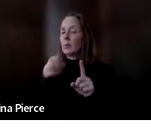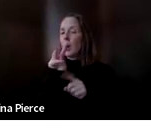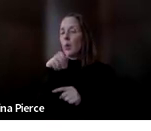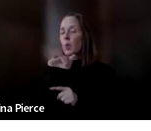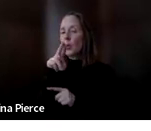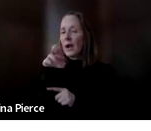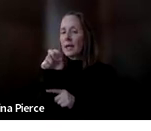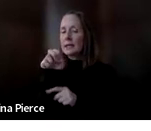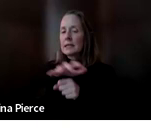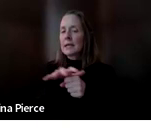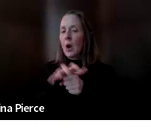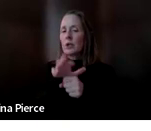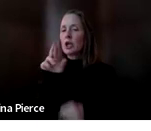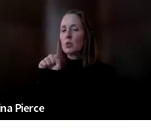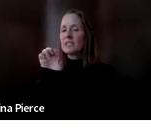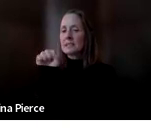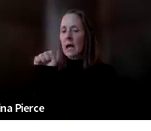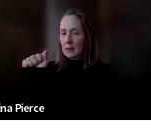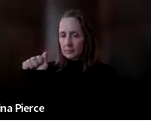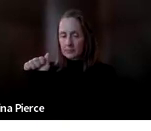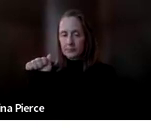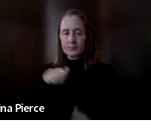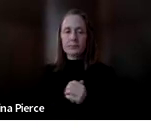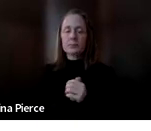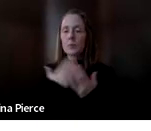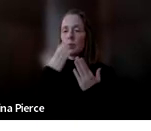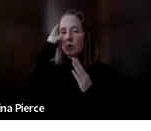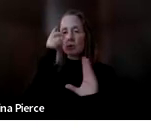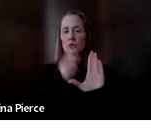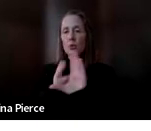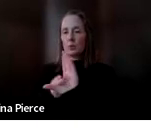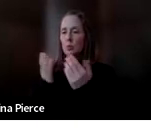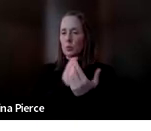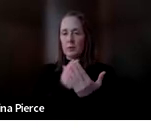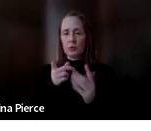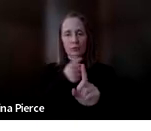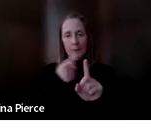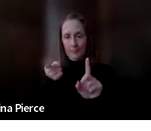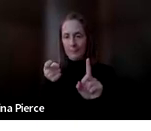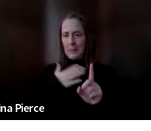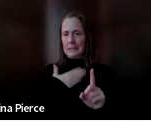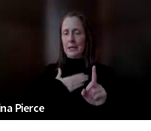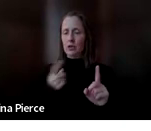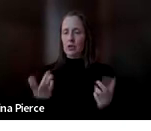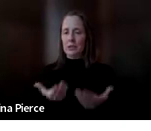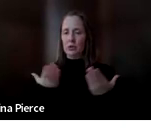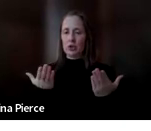Wonderful. Thanks for joining us today from wherever you are. I'm glad to have you all here.